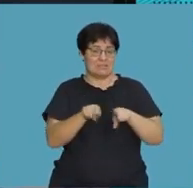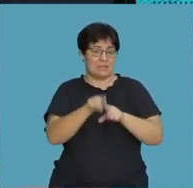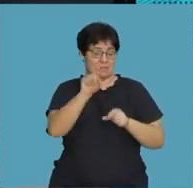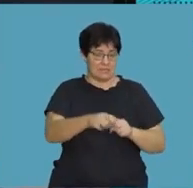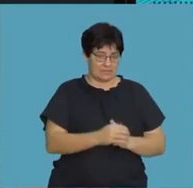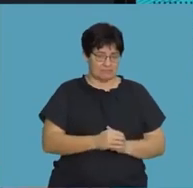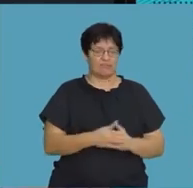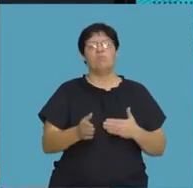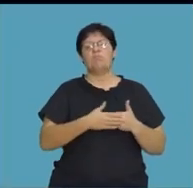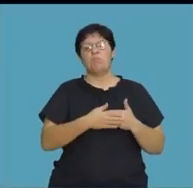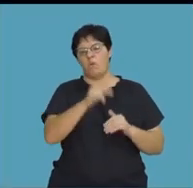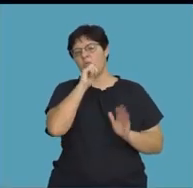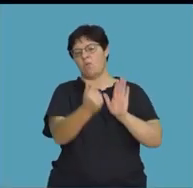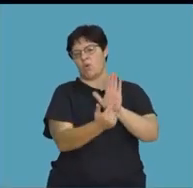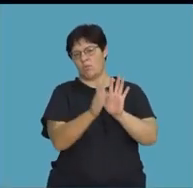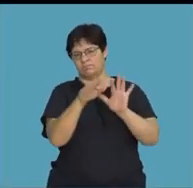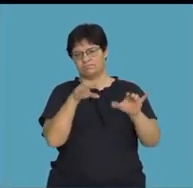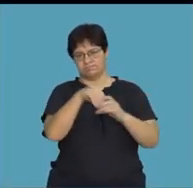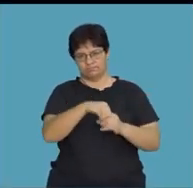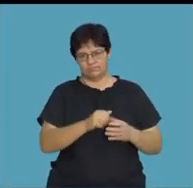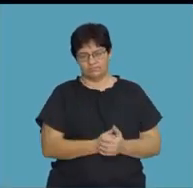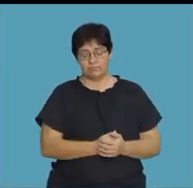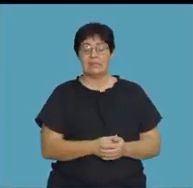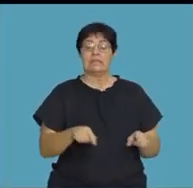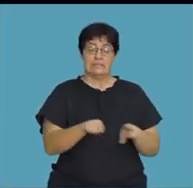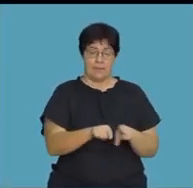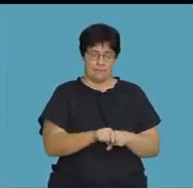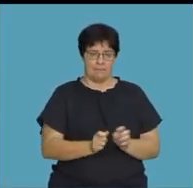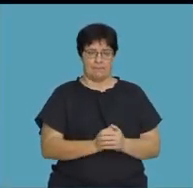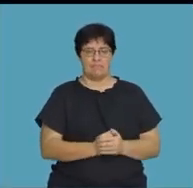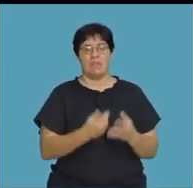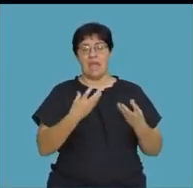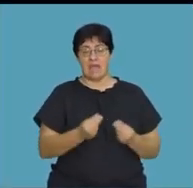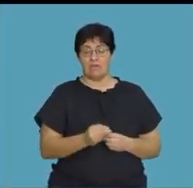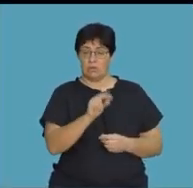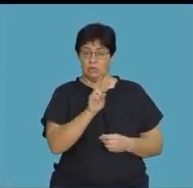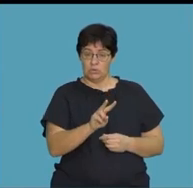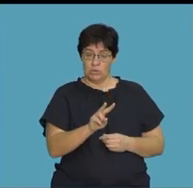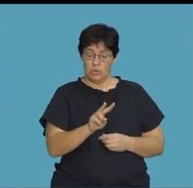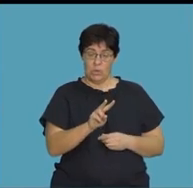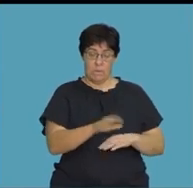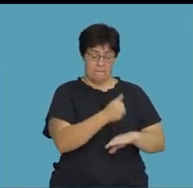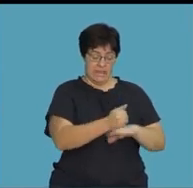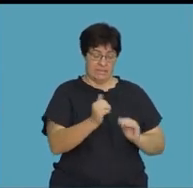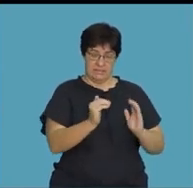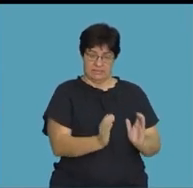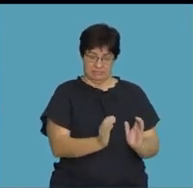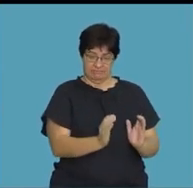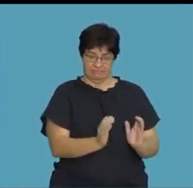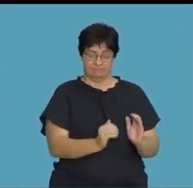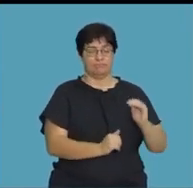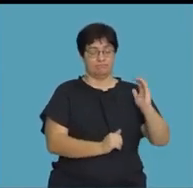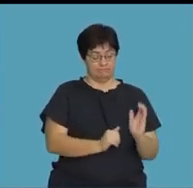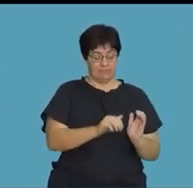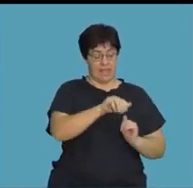same. But let's look at some more laws that have to do with exponents. Also, if I have two terms that I product